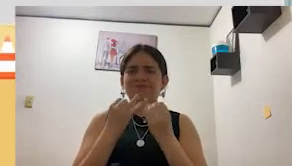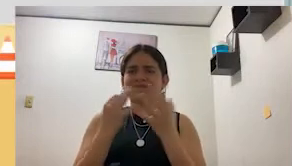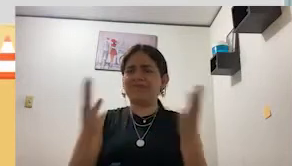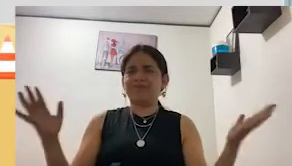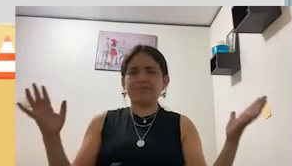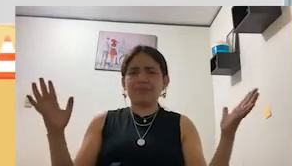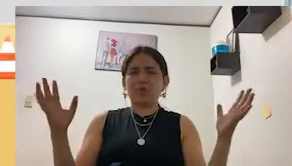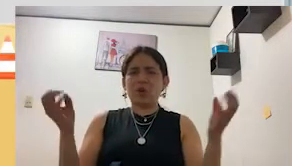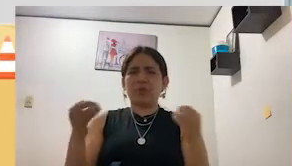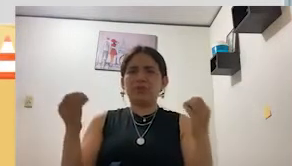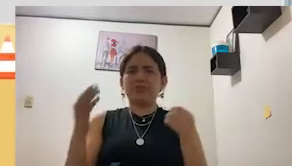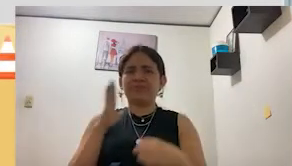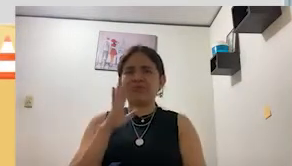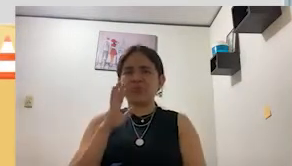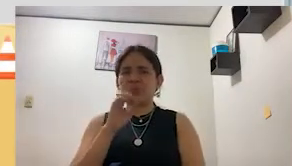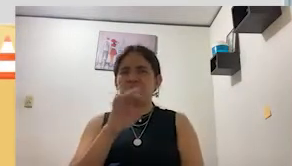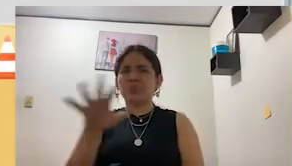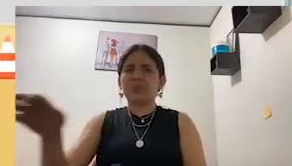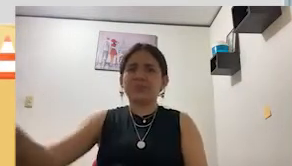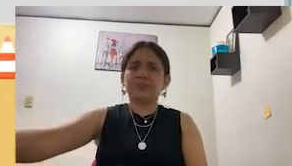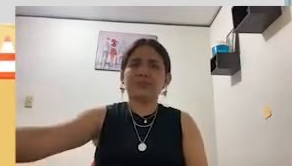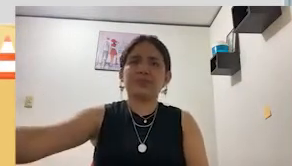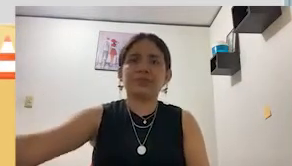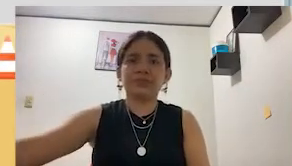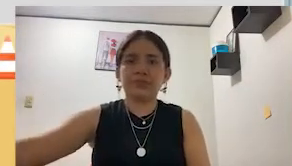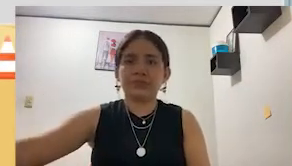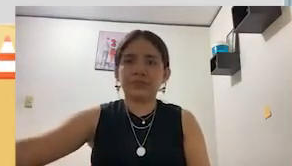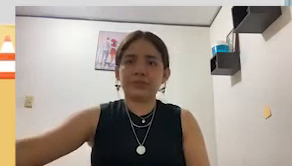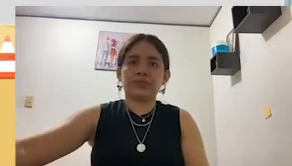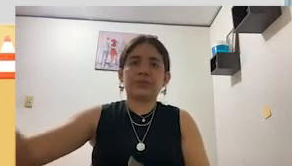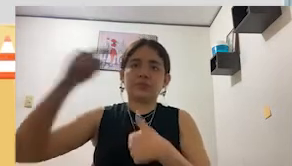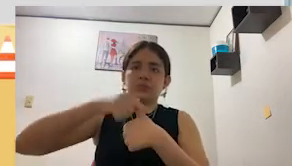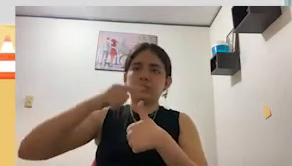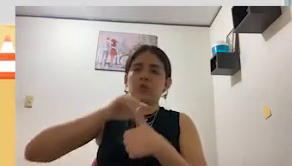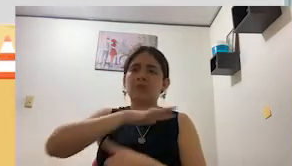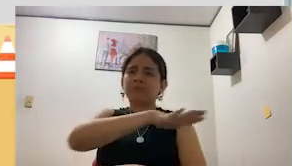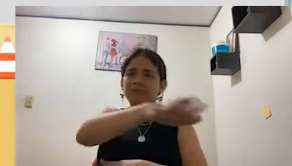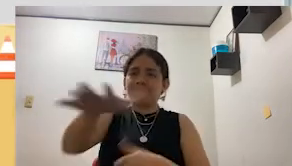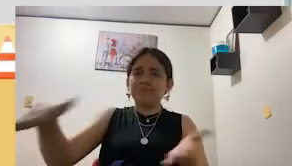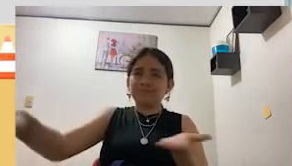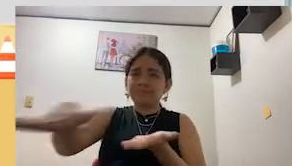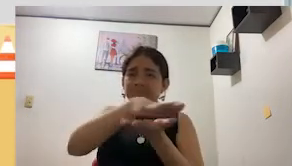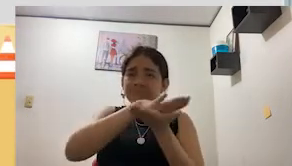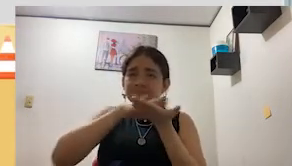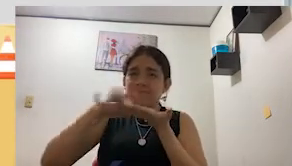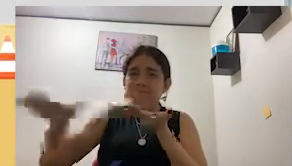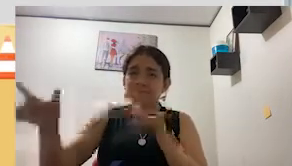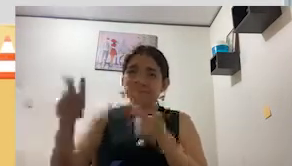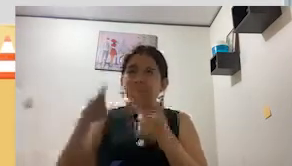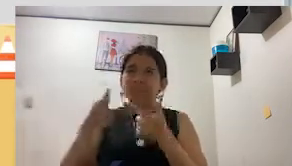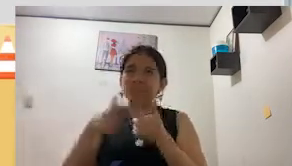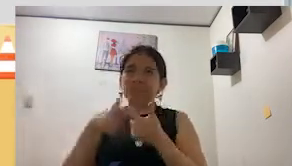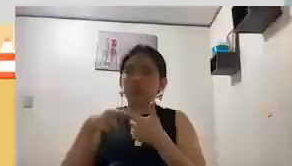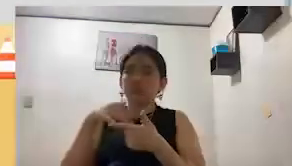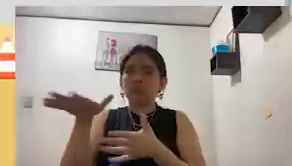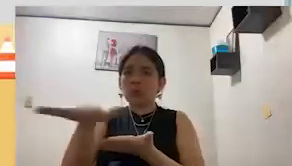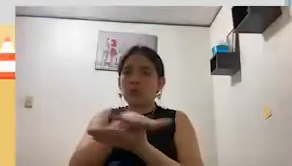aggregates. Their properties largely depend on the type of recycling process that was carried out. Its main advantage